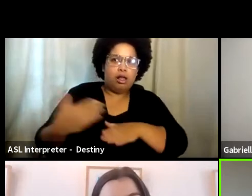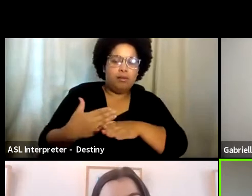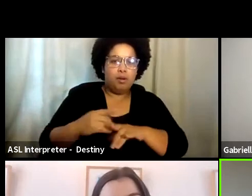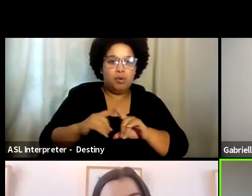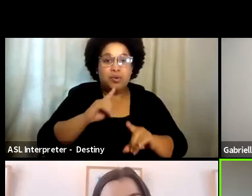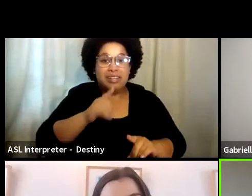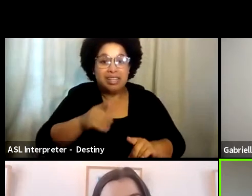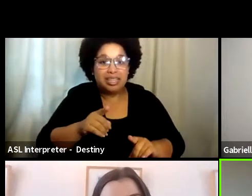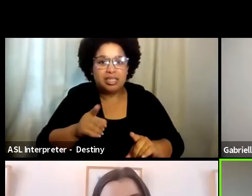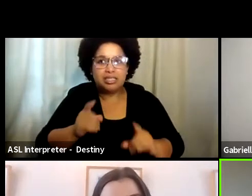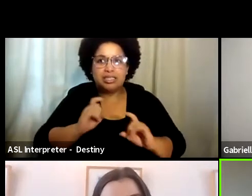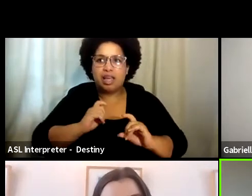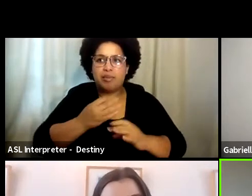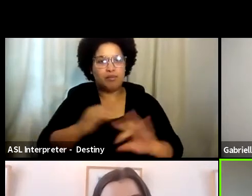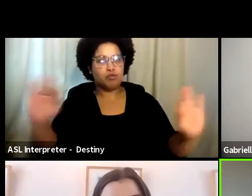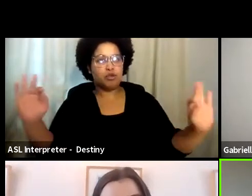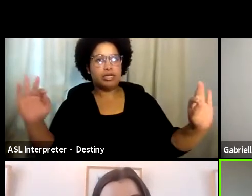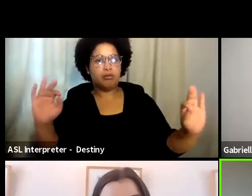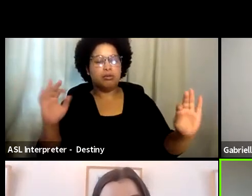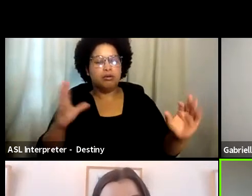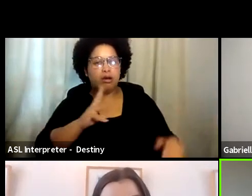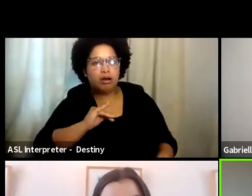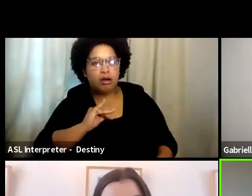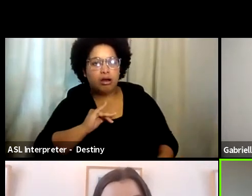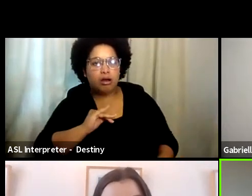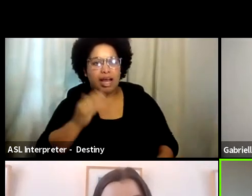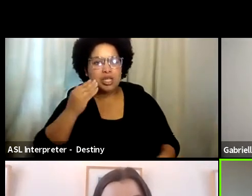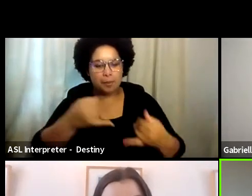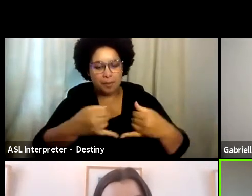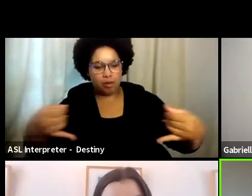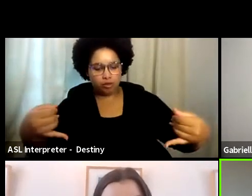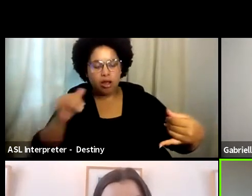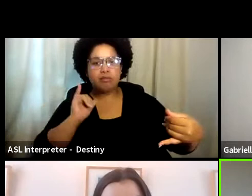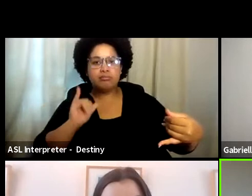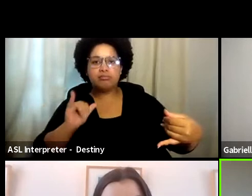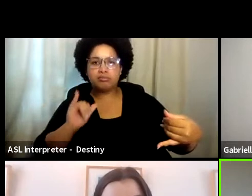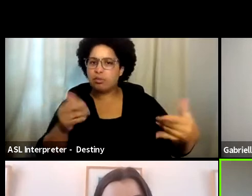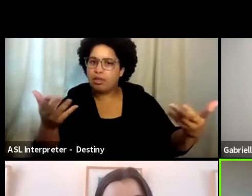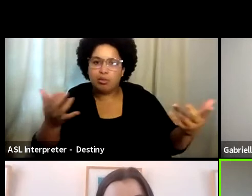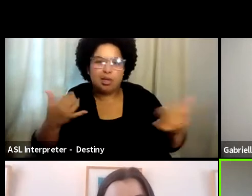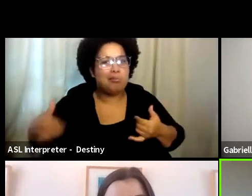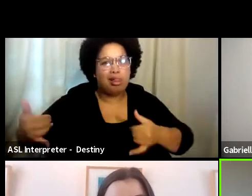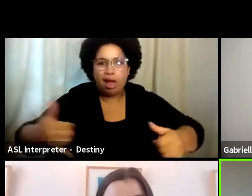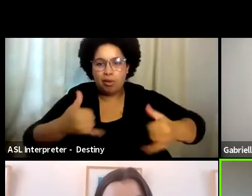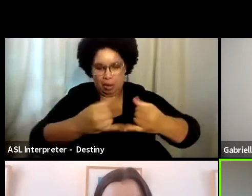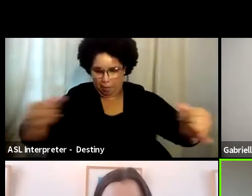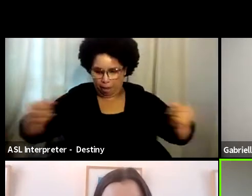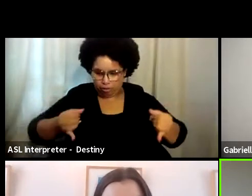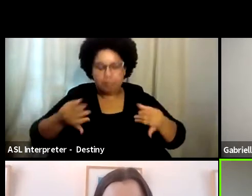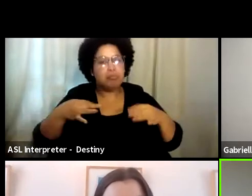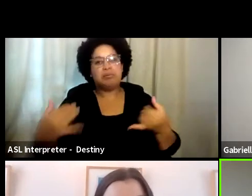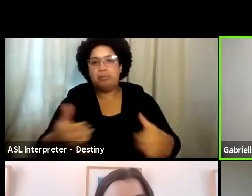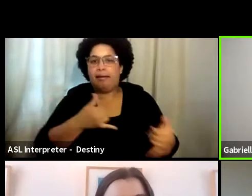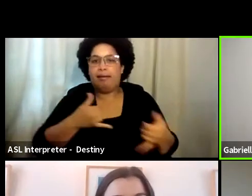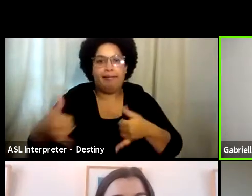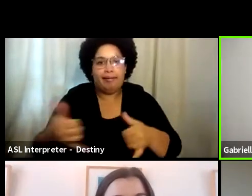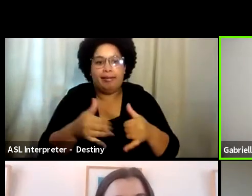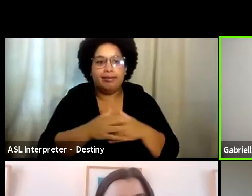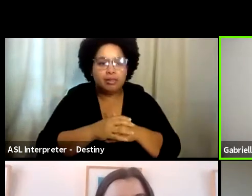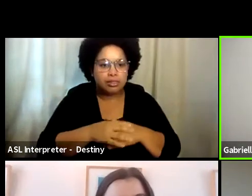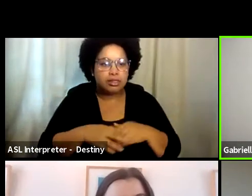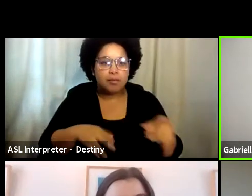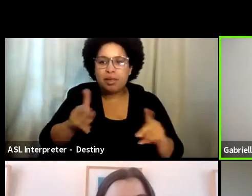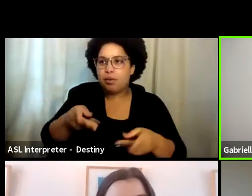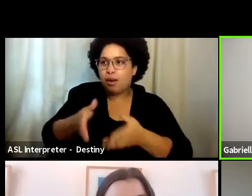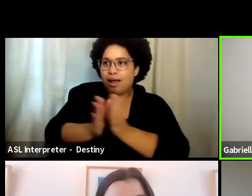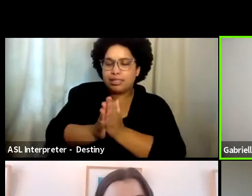truly, this gave me freedom because I knew this is where our boundary was. So we had freedom to play within all of that. Well, people are asking for